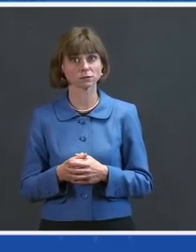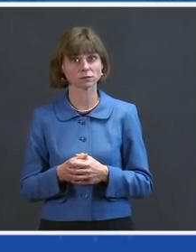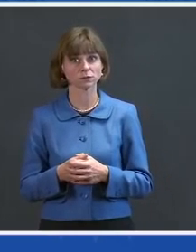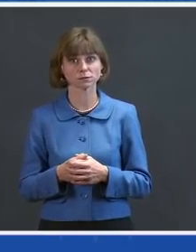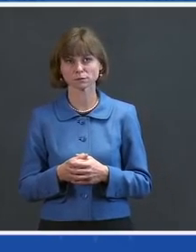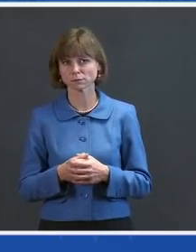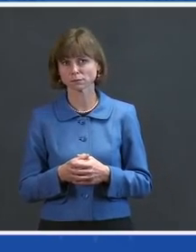Yes, I did.